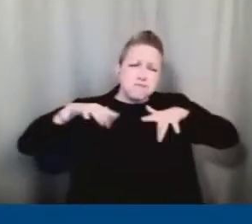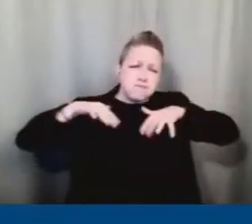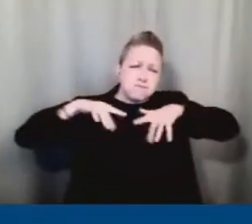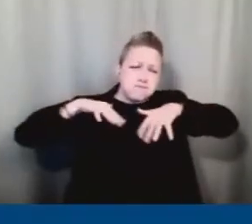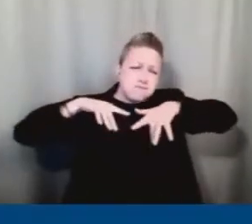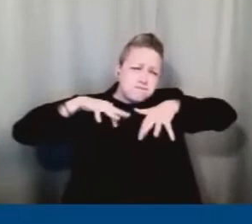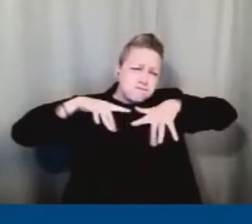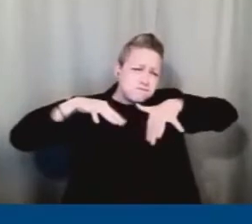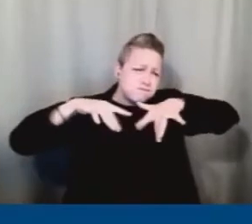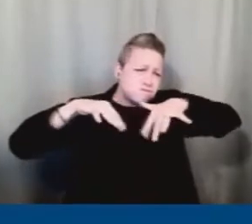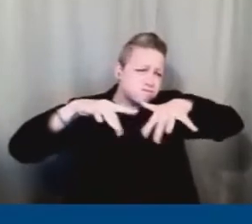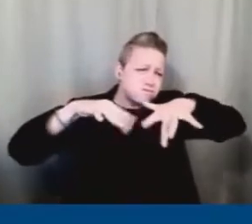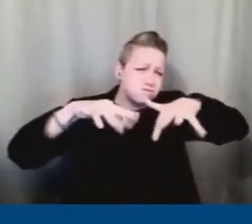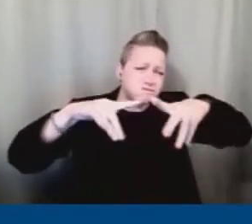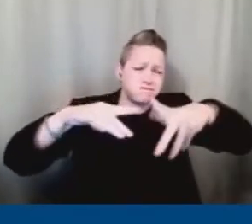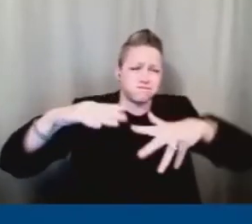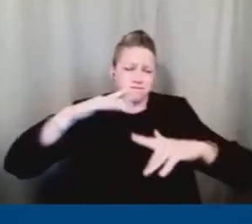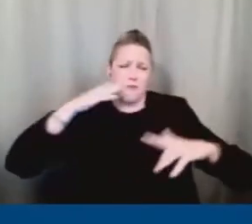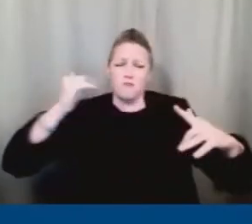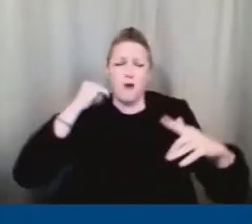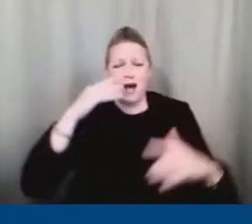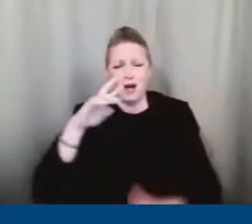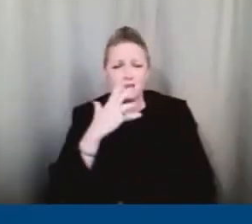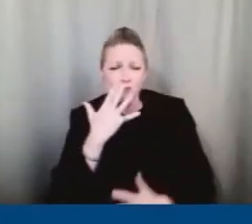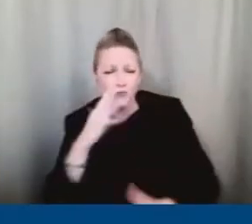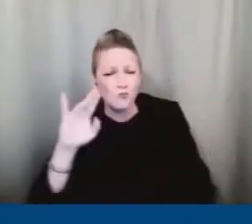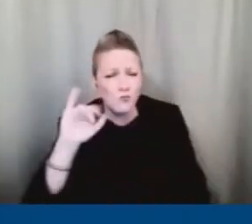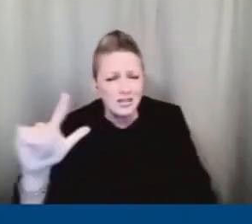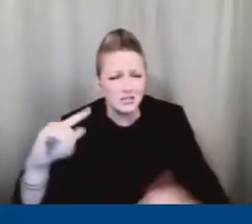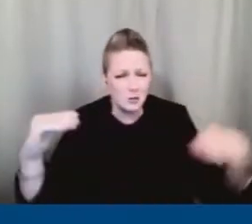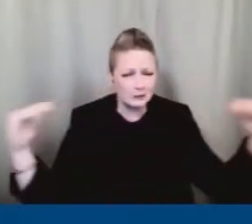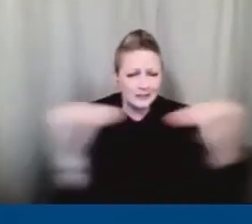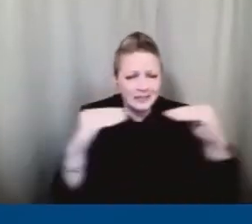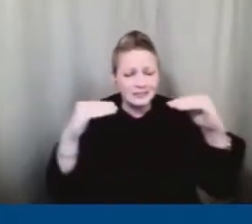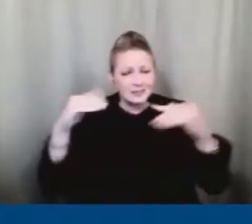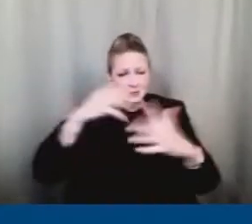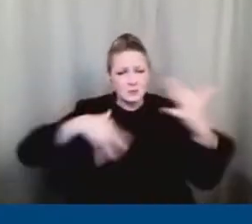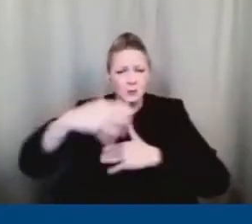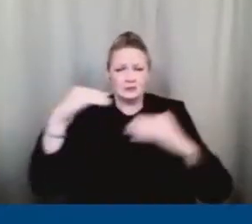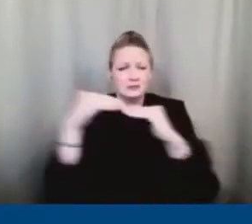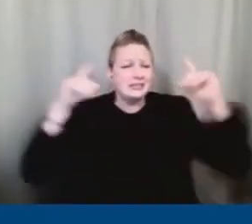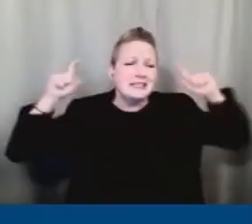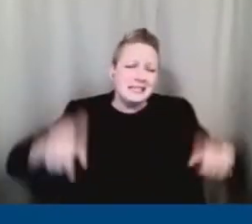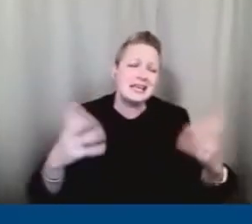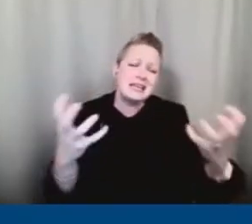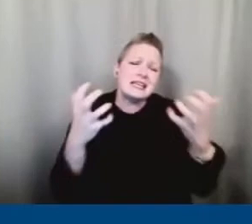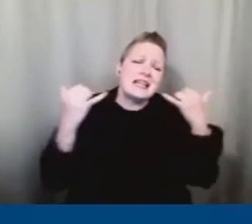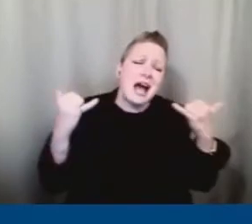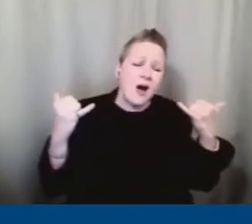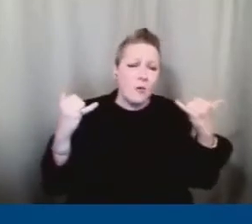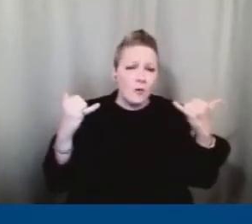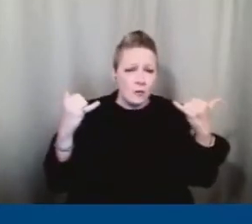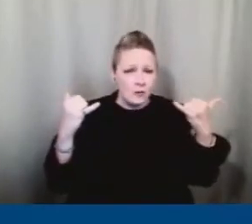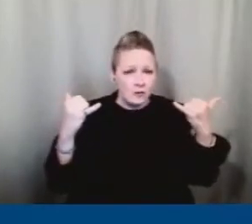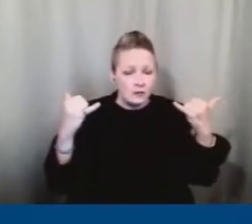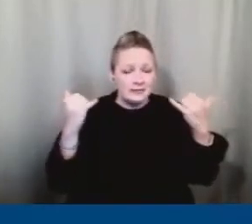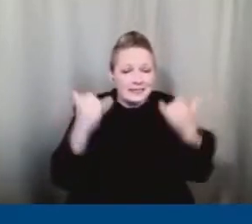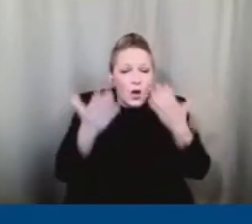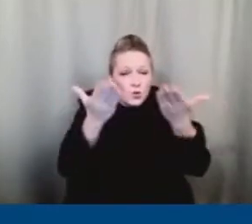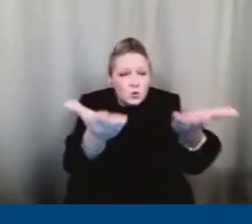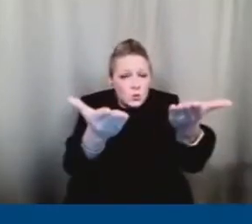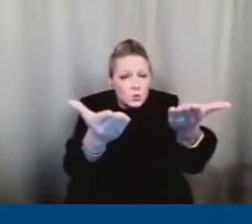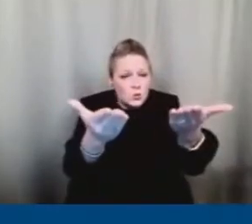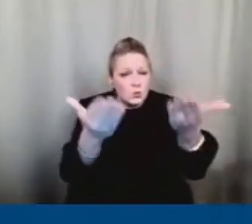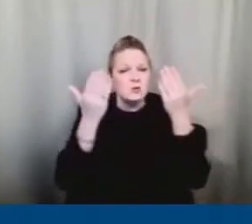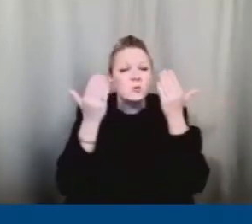racial justice and social justice that the world has never seen. Now you, now you are the ones who